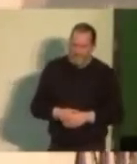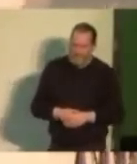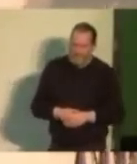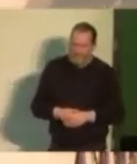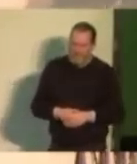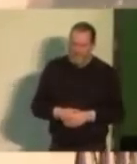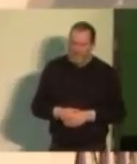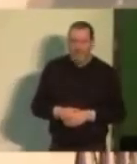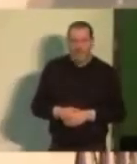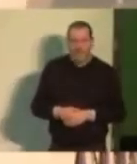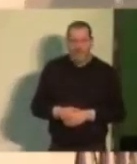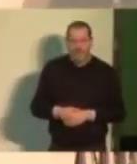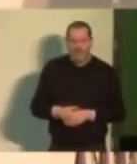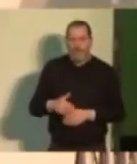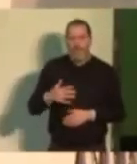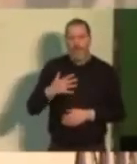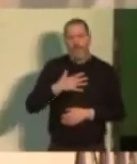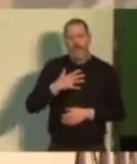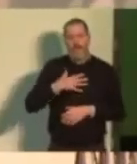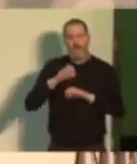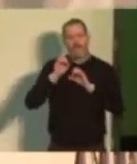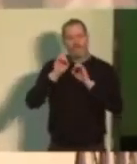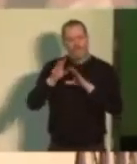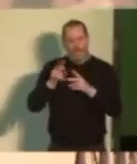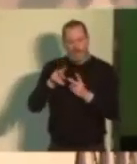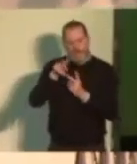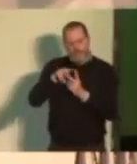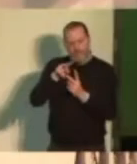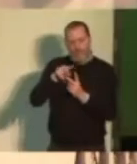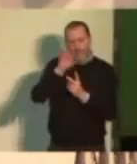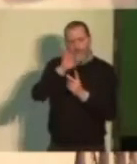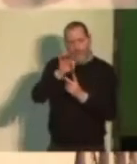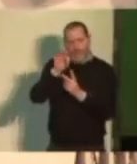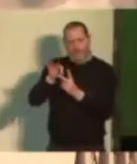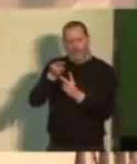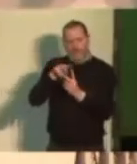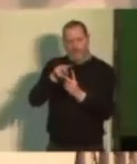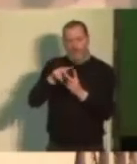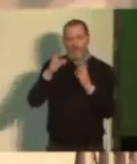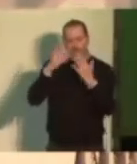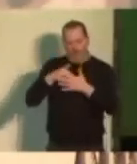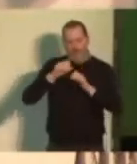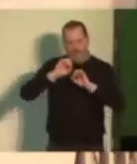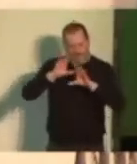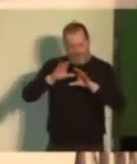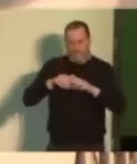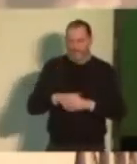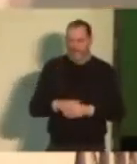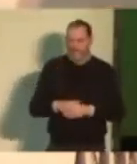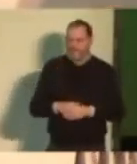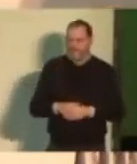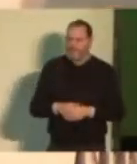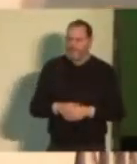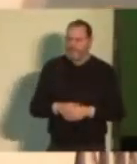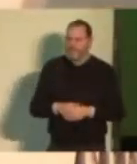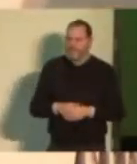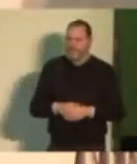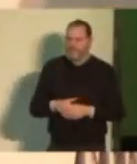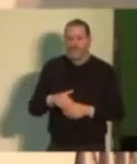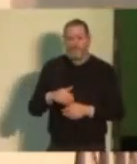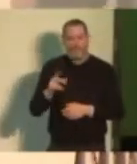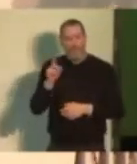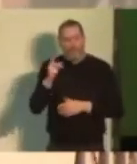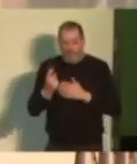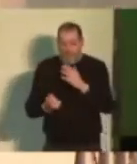I want to make just a couple of points tonight. And that is to tell you that what is going on